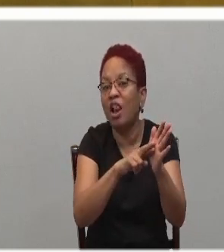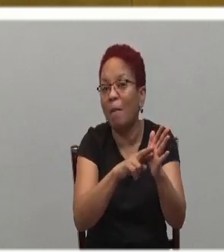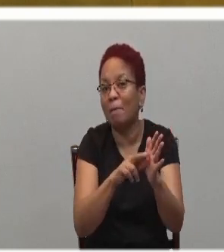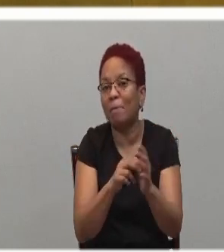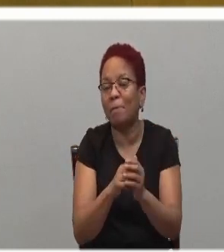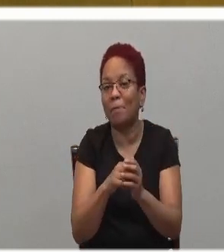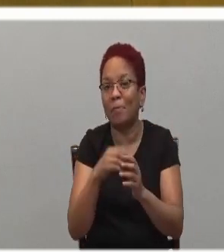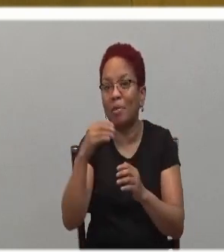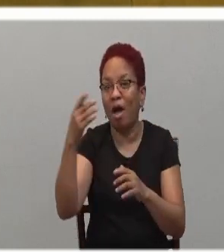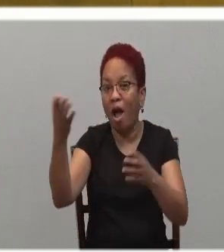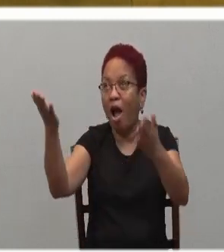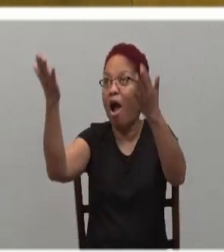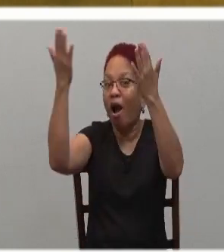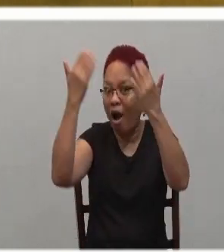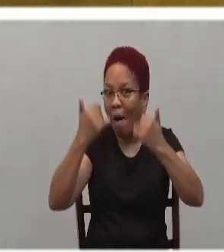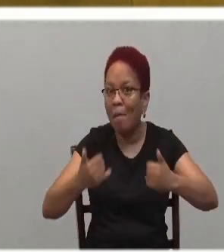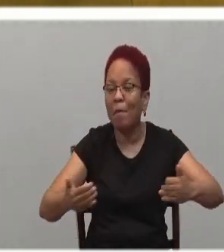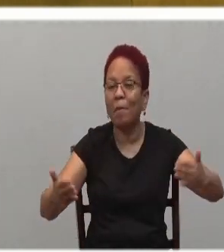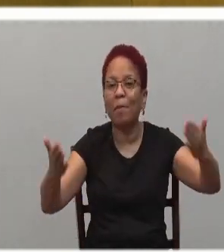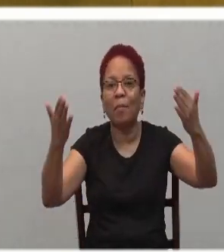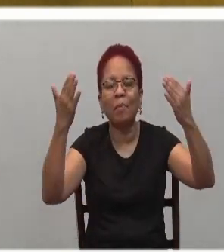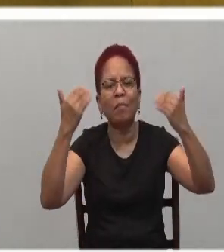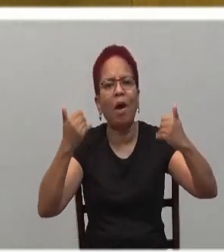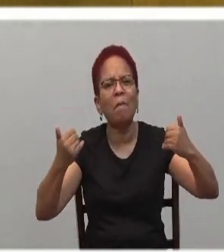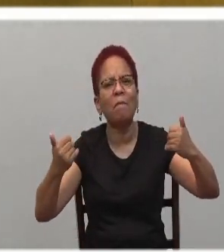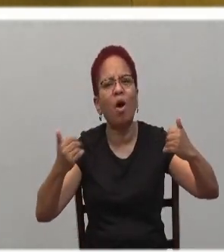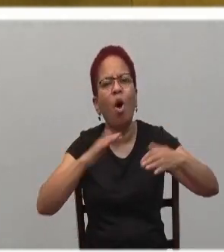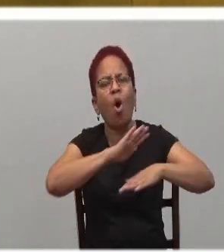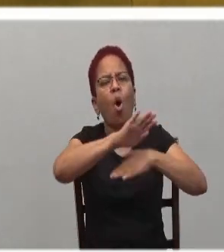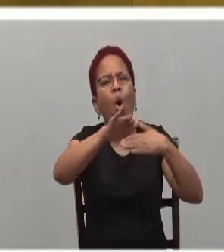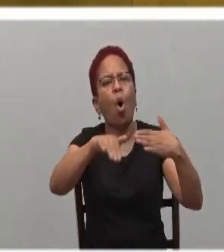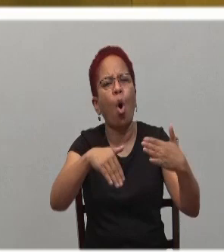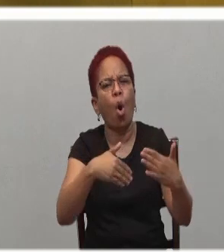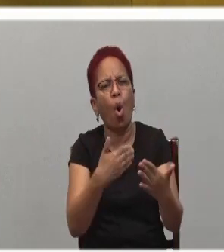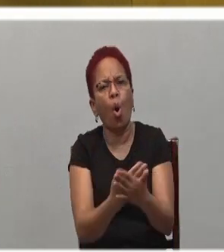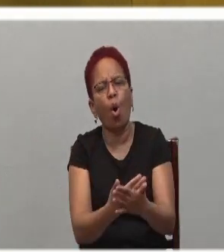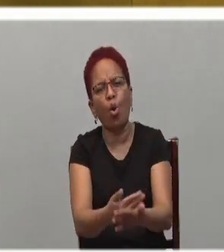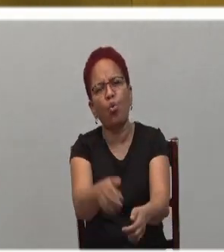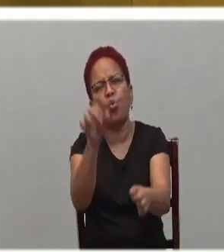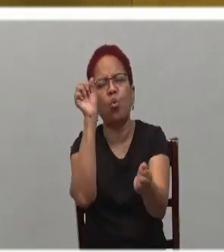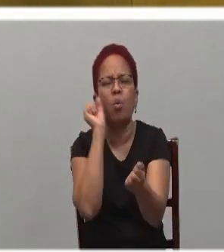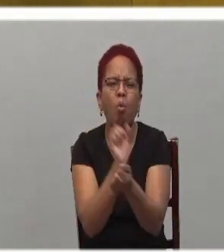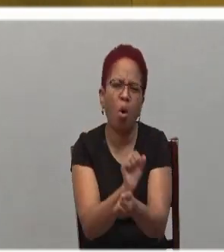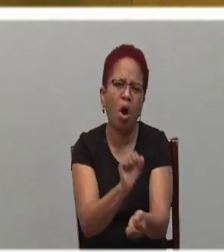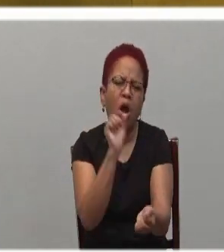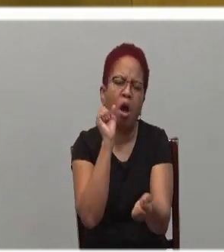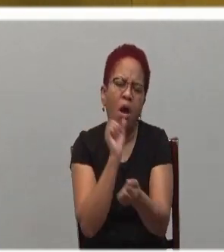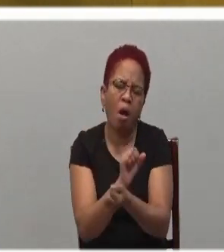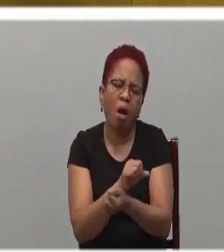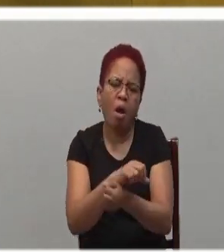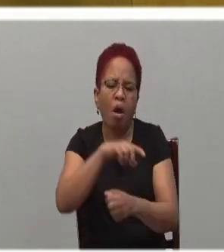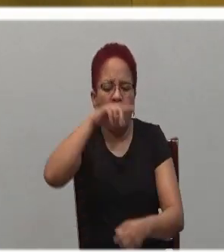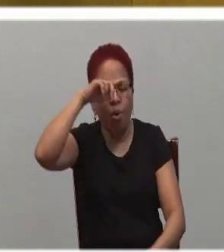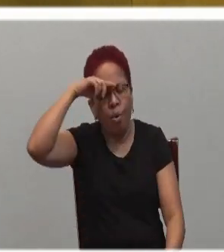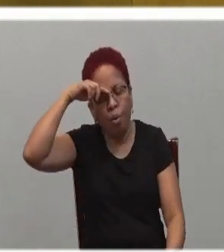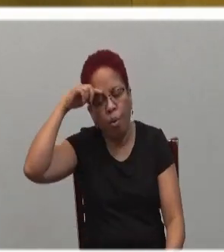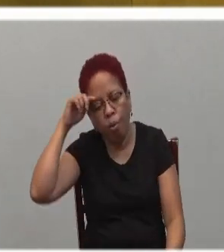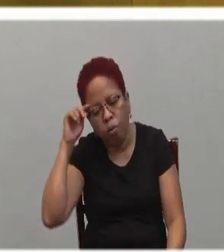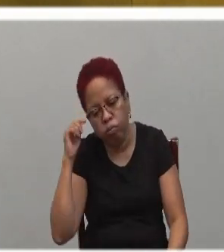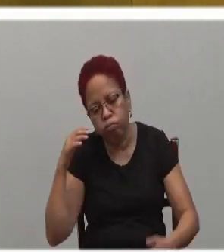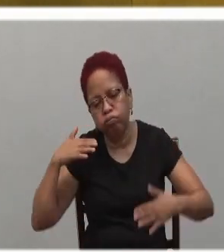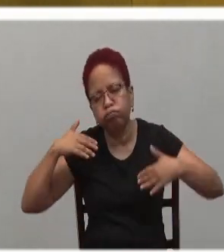Come to me, all you who labor and are overburdened,